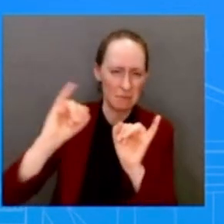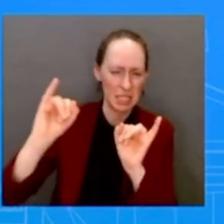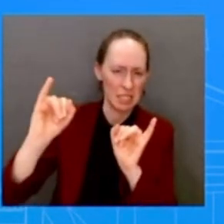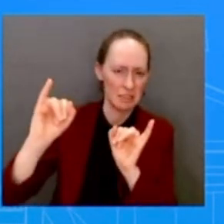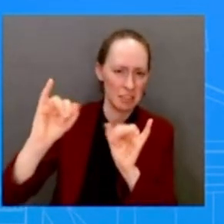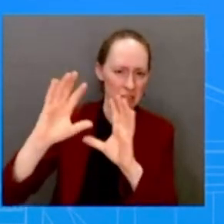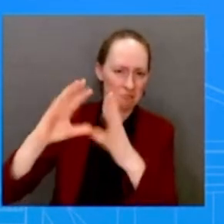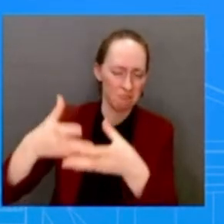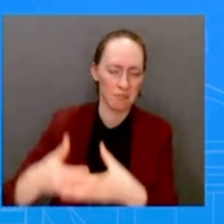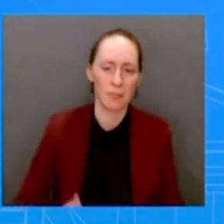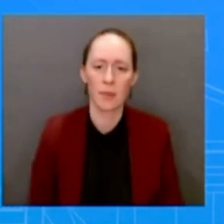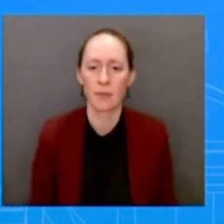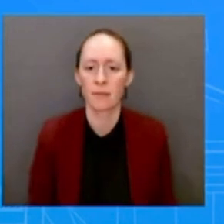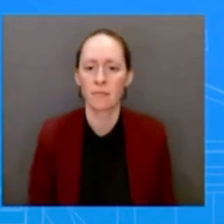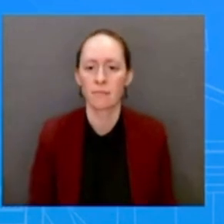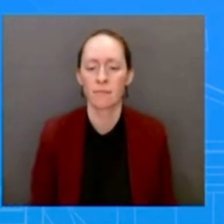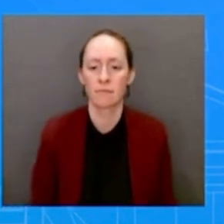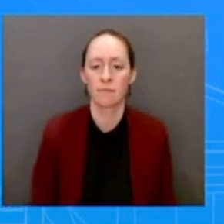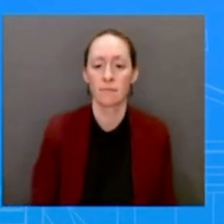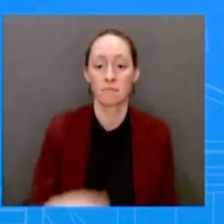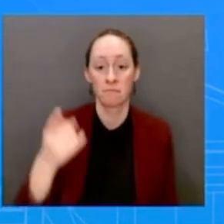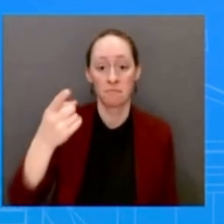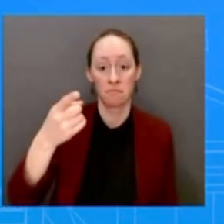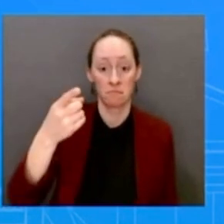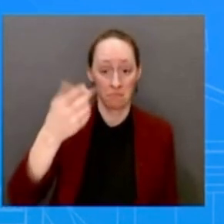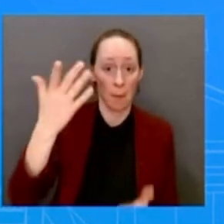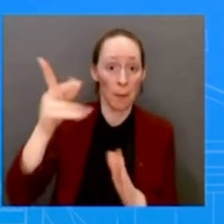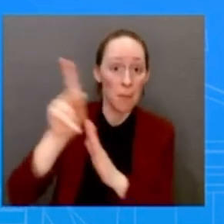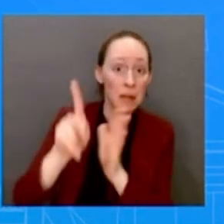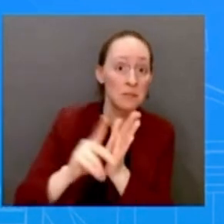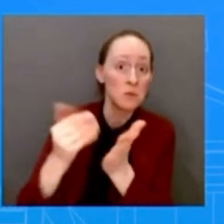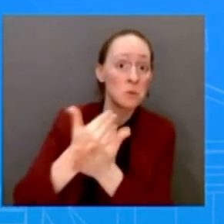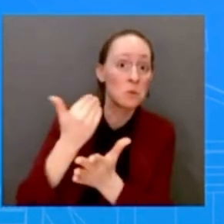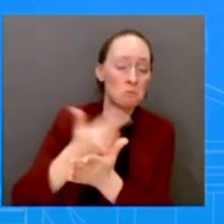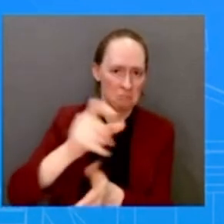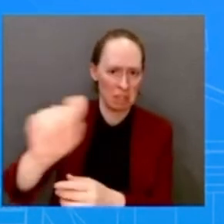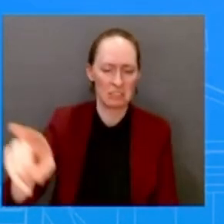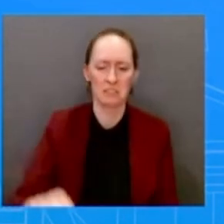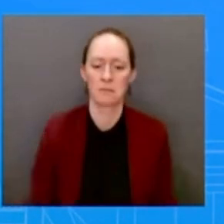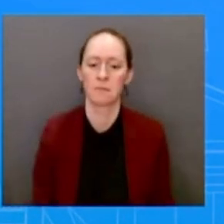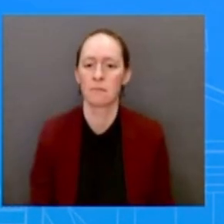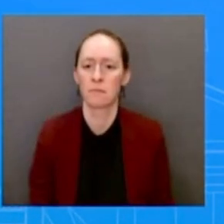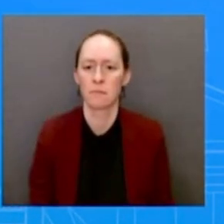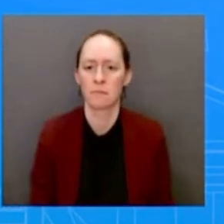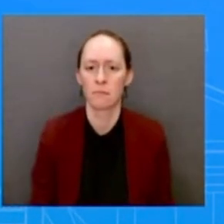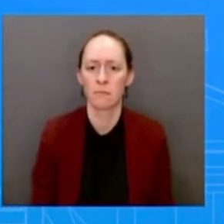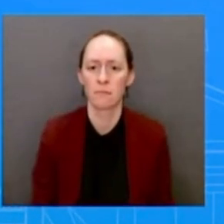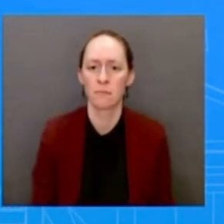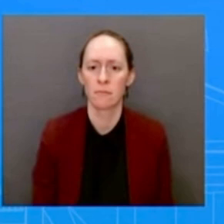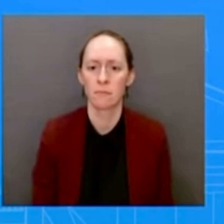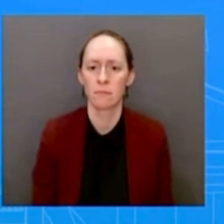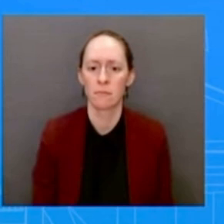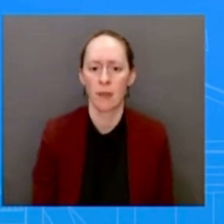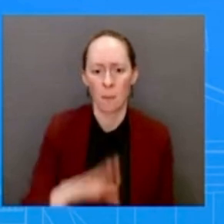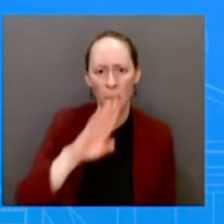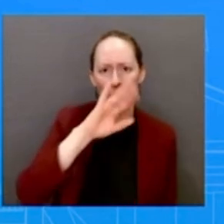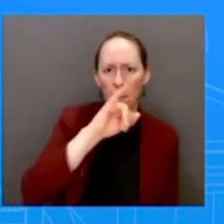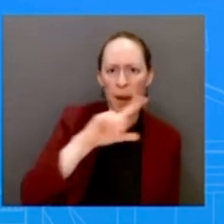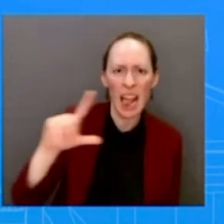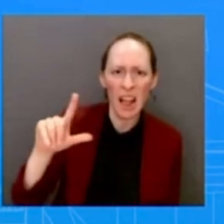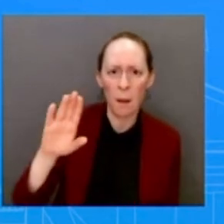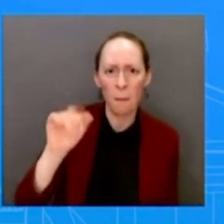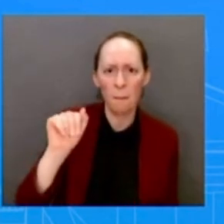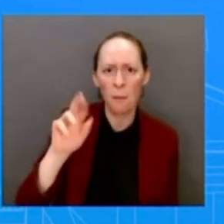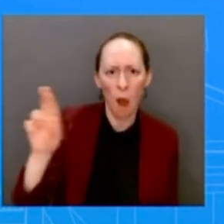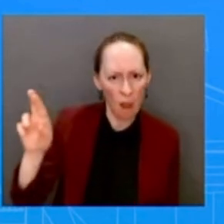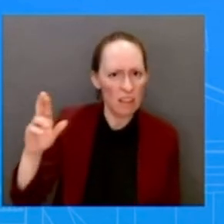the Department of Justice, and I'll just leave it there. What about Bill Barr suggesting that maybe we put a military presence or have